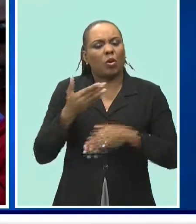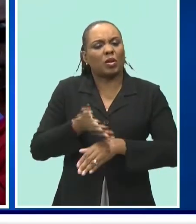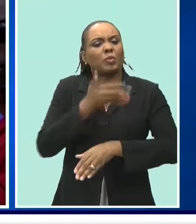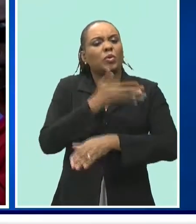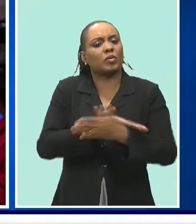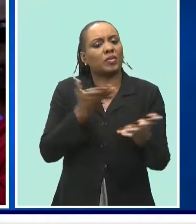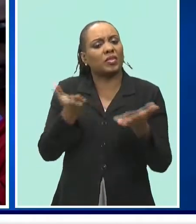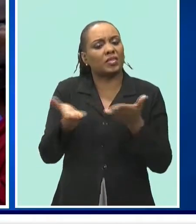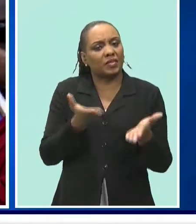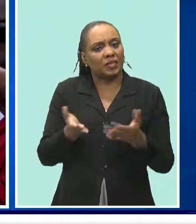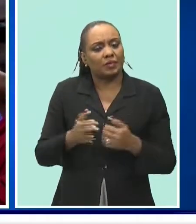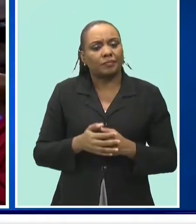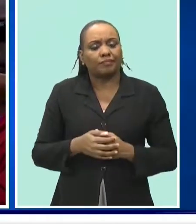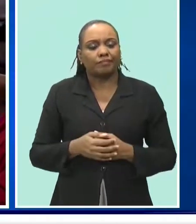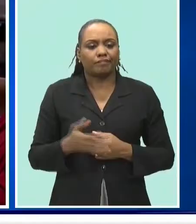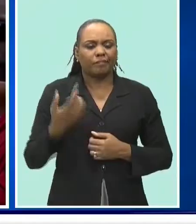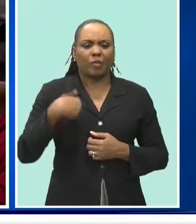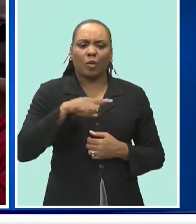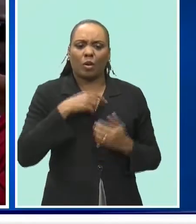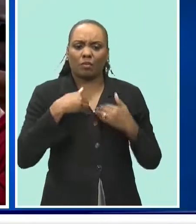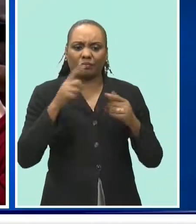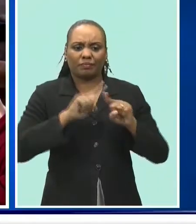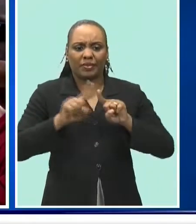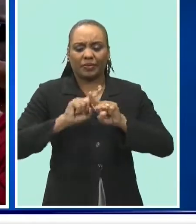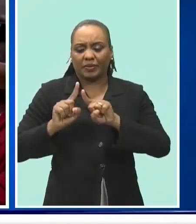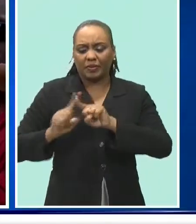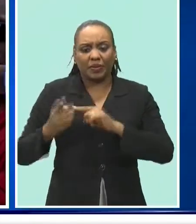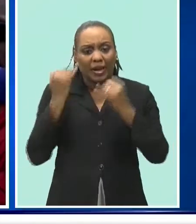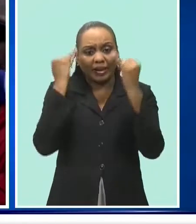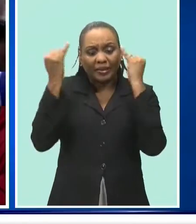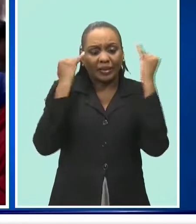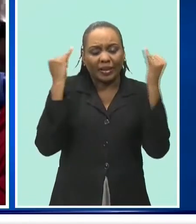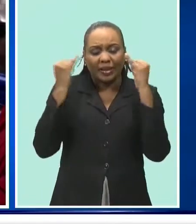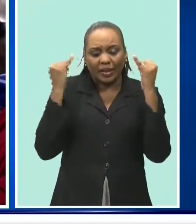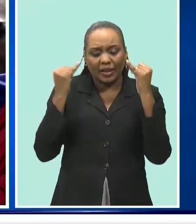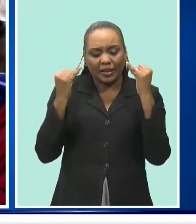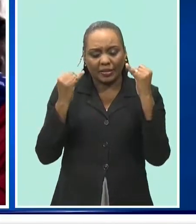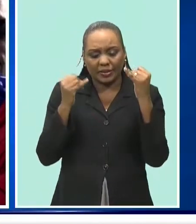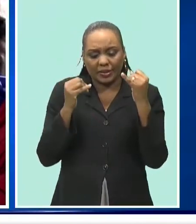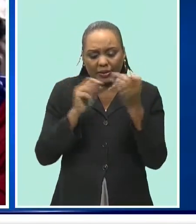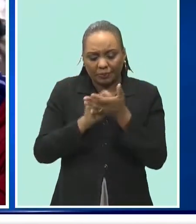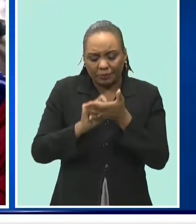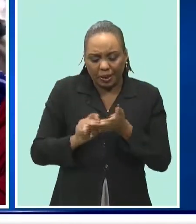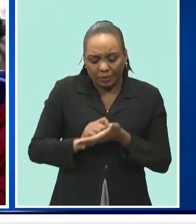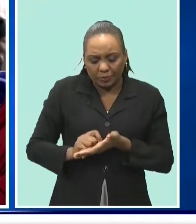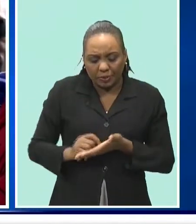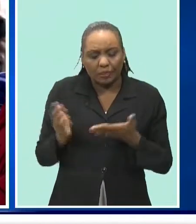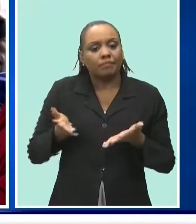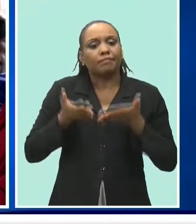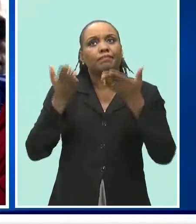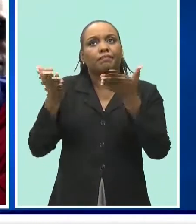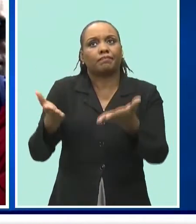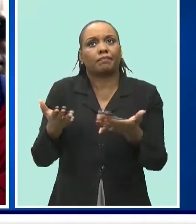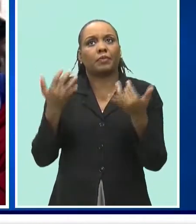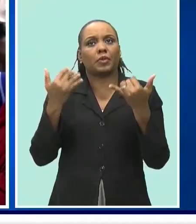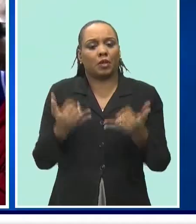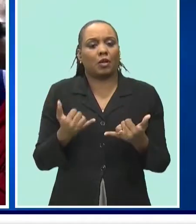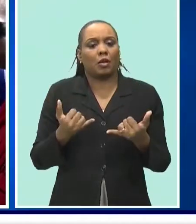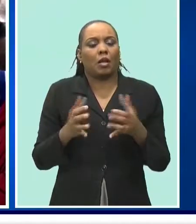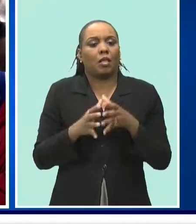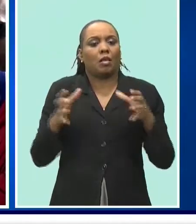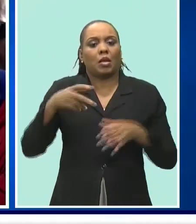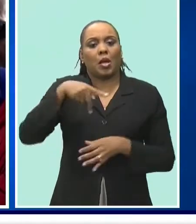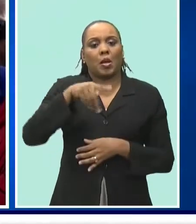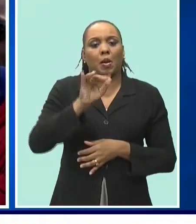table those ideas have been accepted put into operation and today we can say that the birth rates across barbados